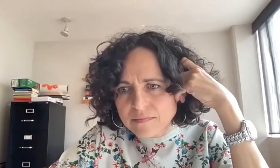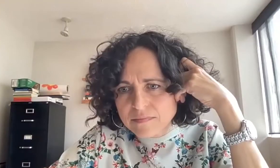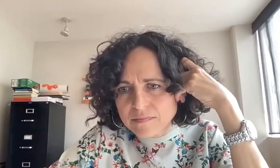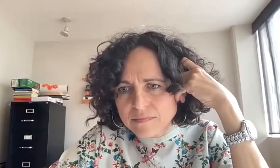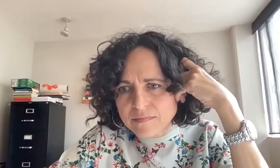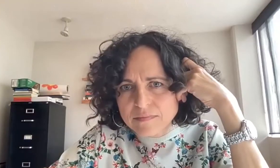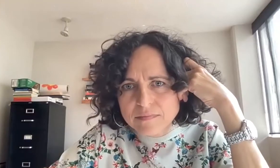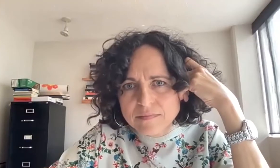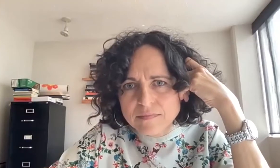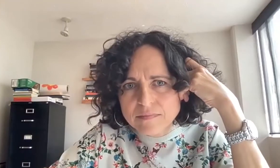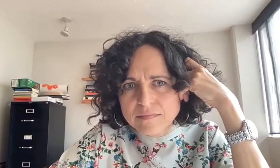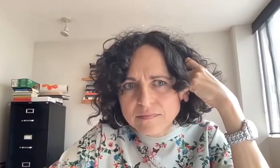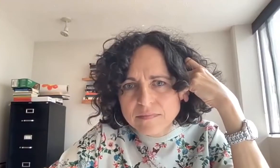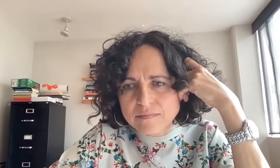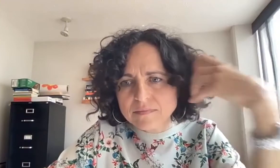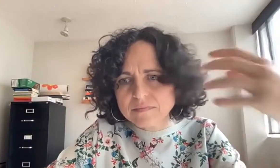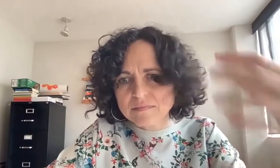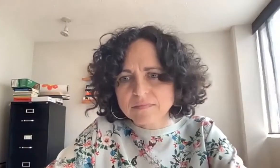a year of question.